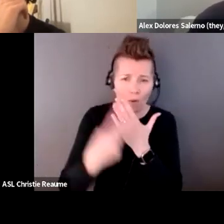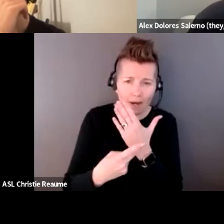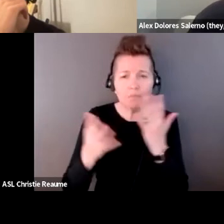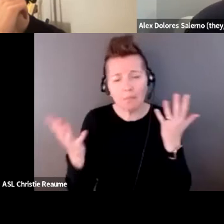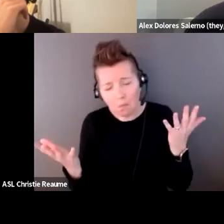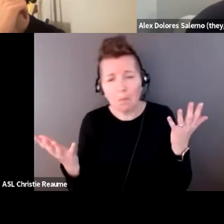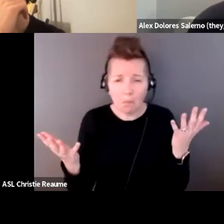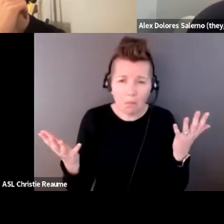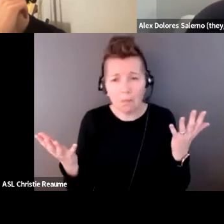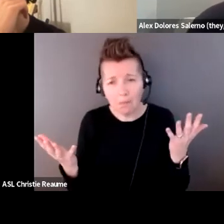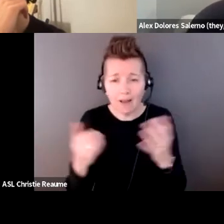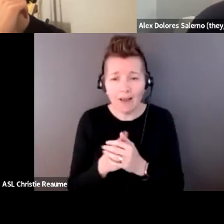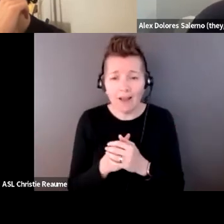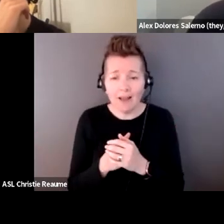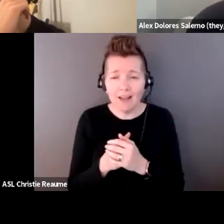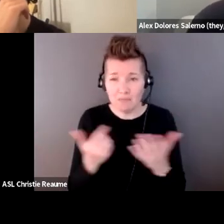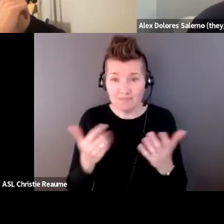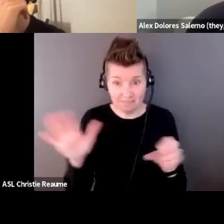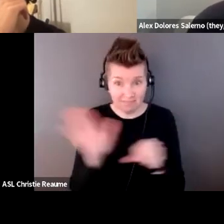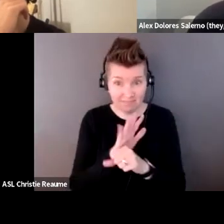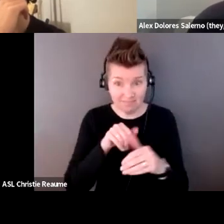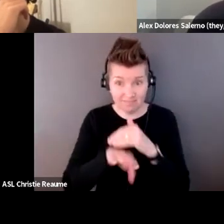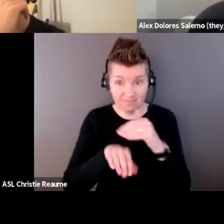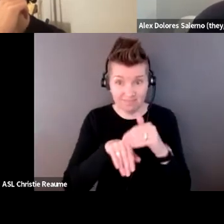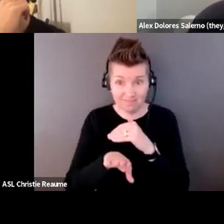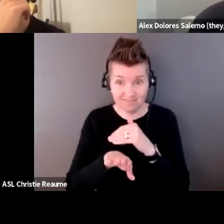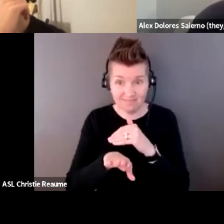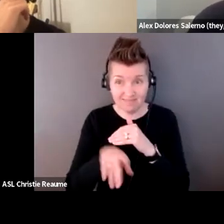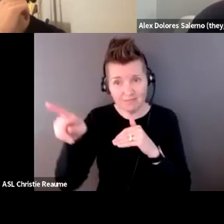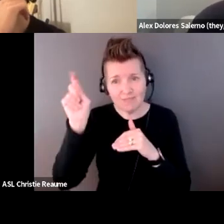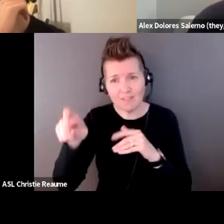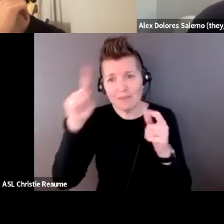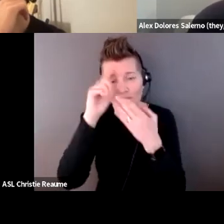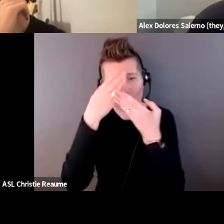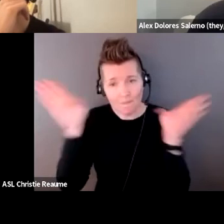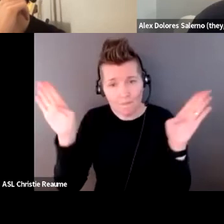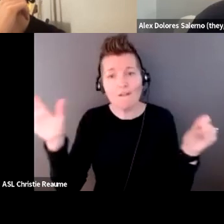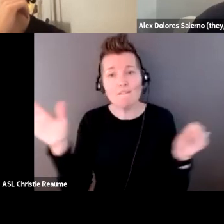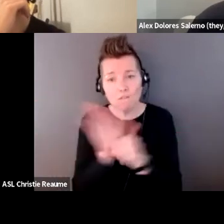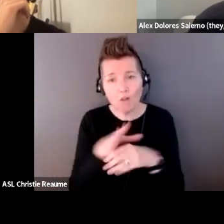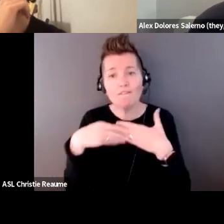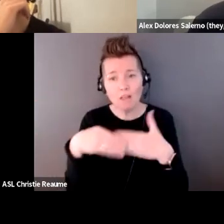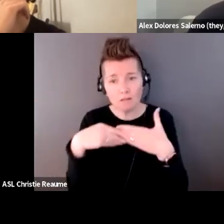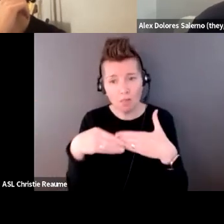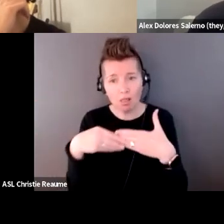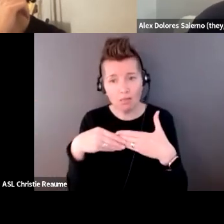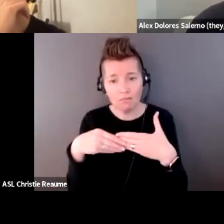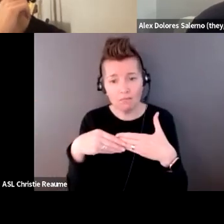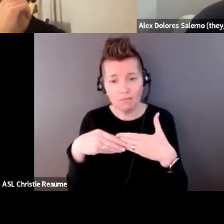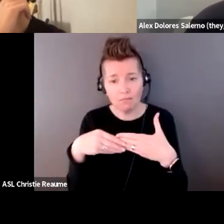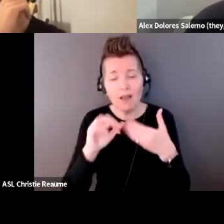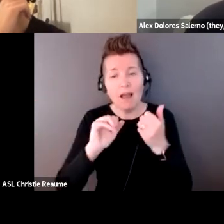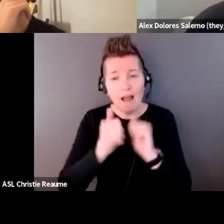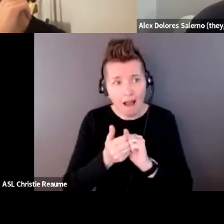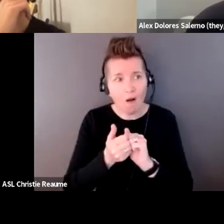it's not quite access if there's not like flexibility in about how we